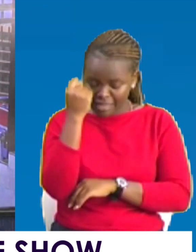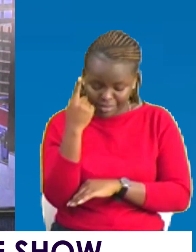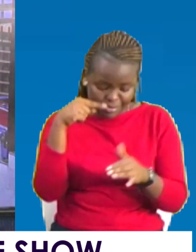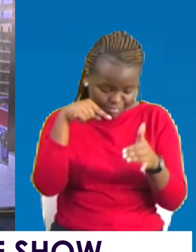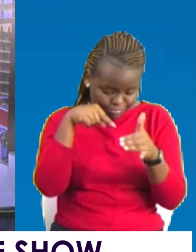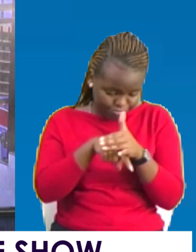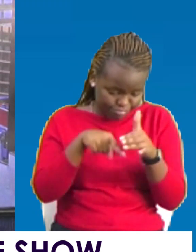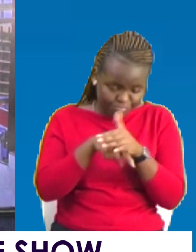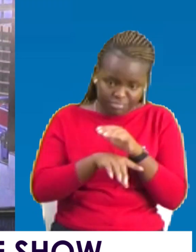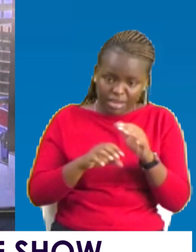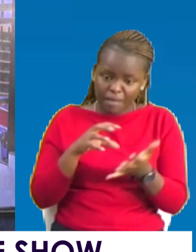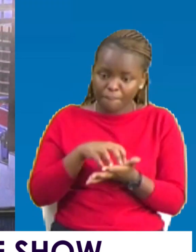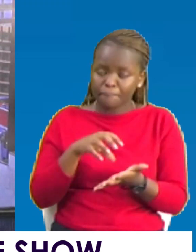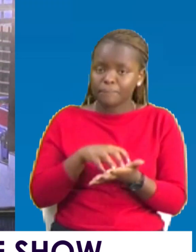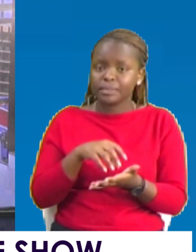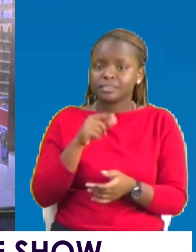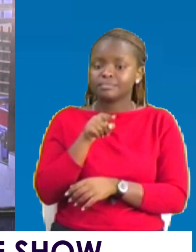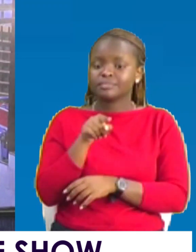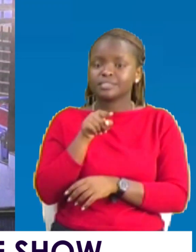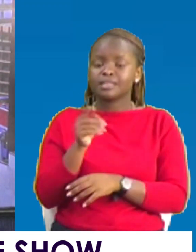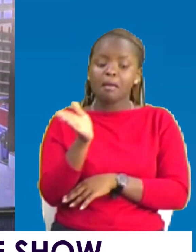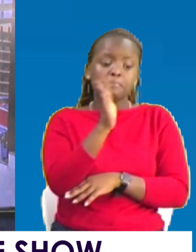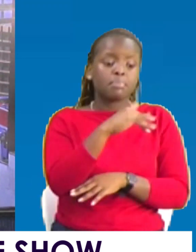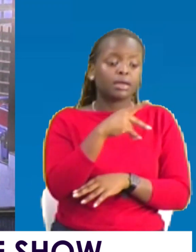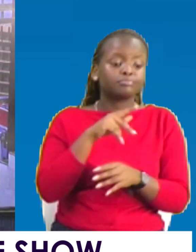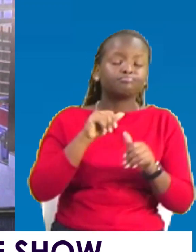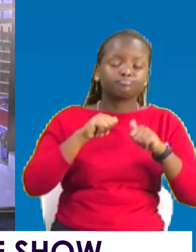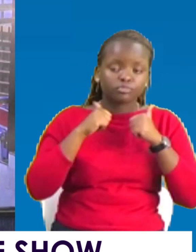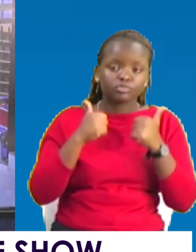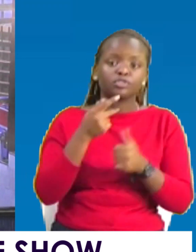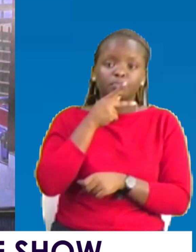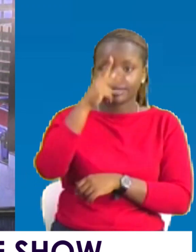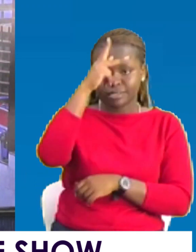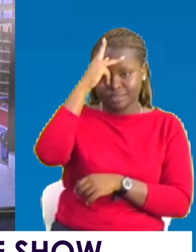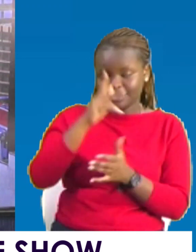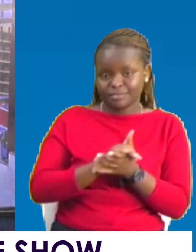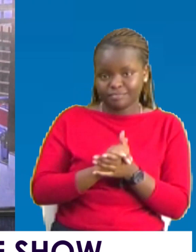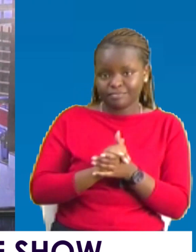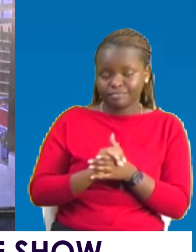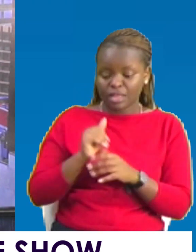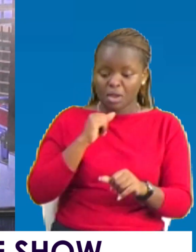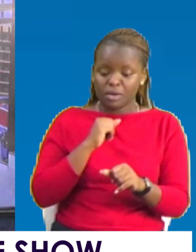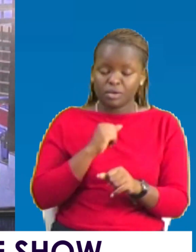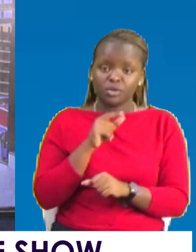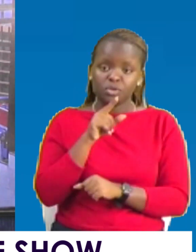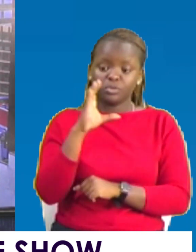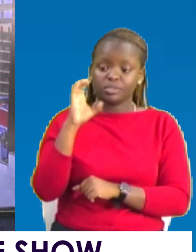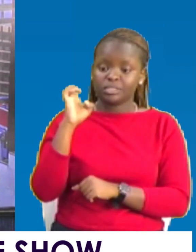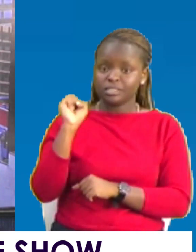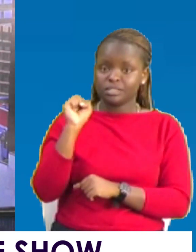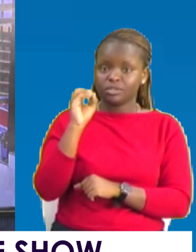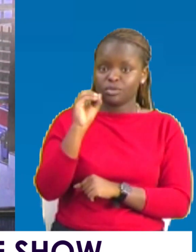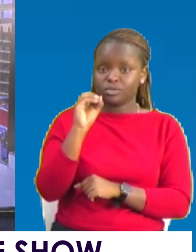You would get back into proper parenting. You pastors that are joking with your work. You CEOs. You